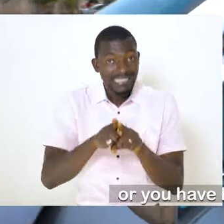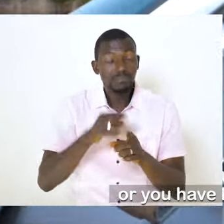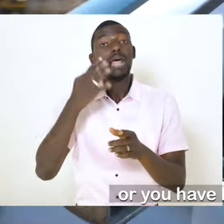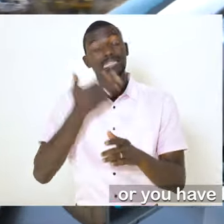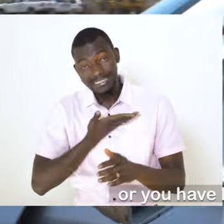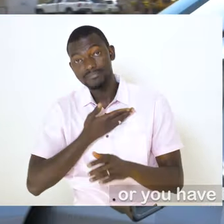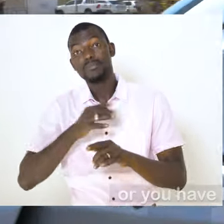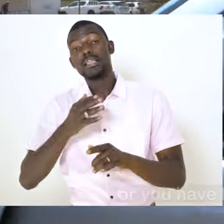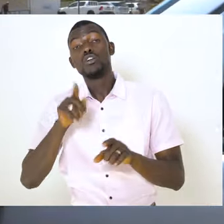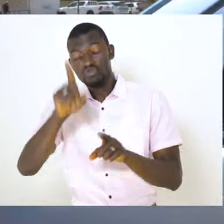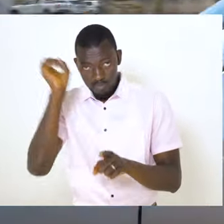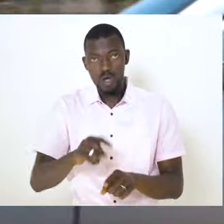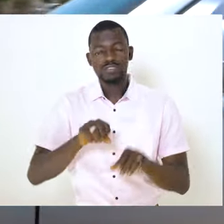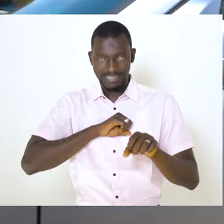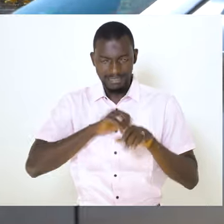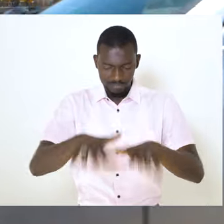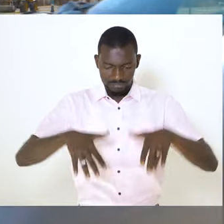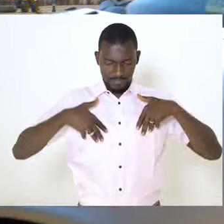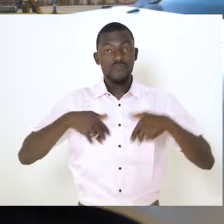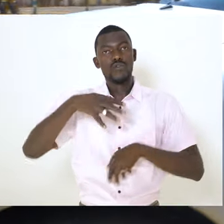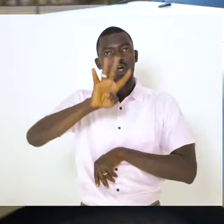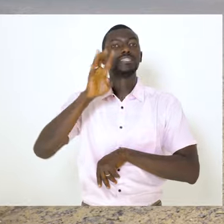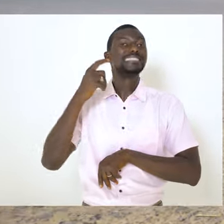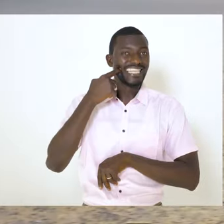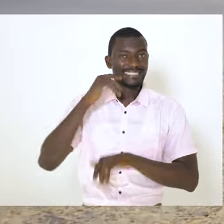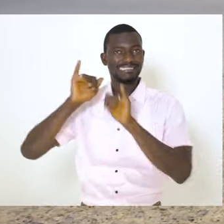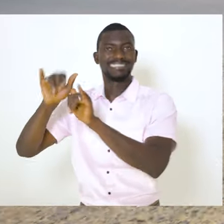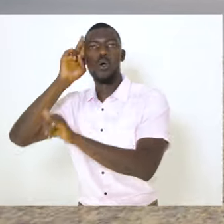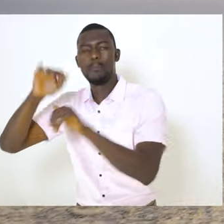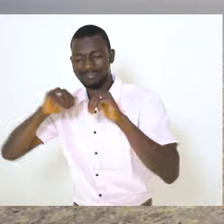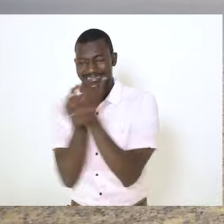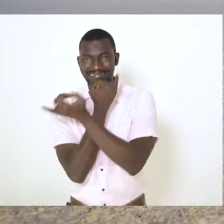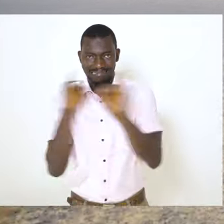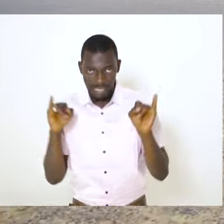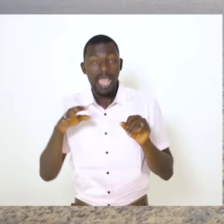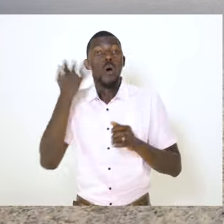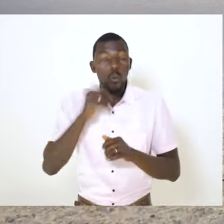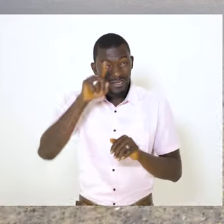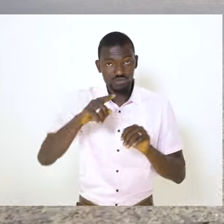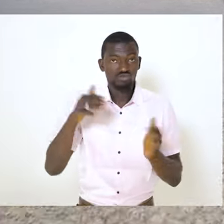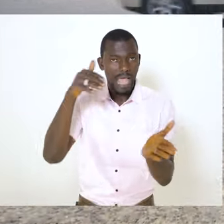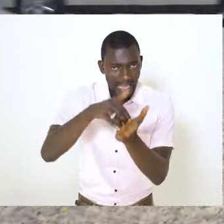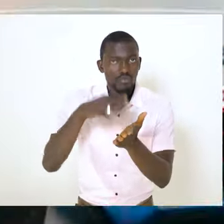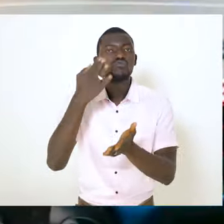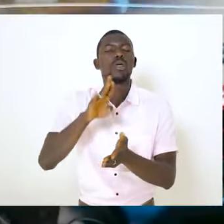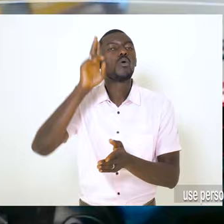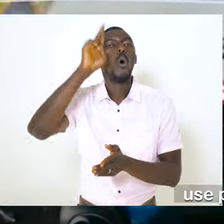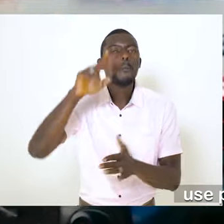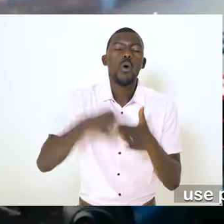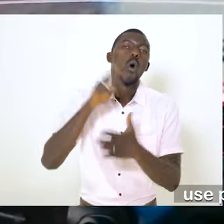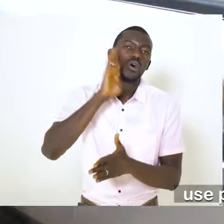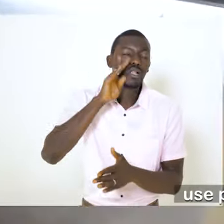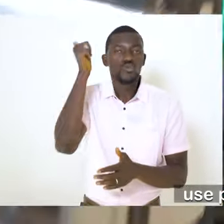confirmed case of COVID-19, you should self-isolate for 14 days. Here is what you need to do. When traveling to your home or hotel,